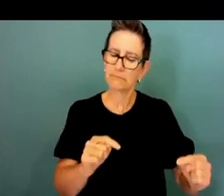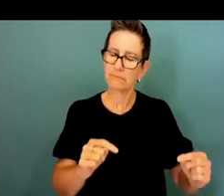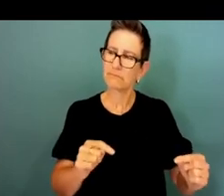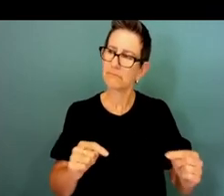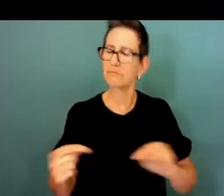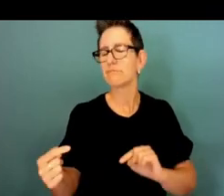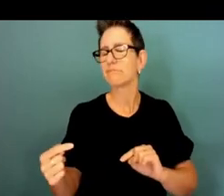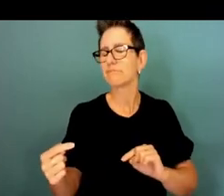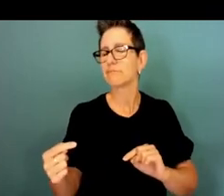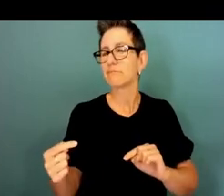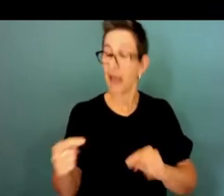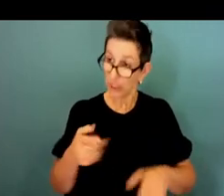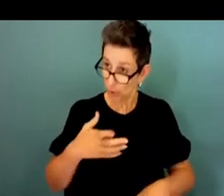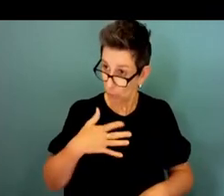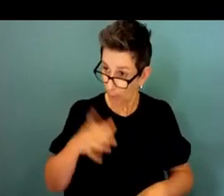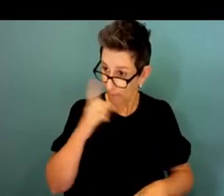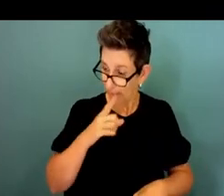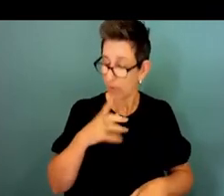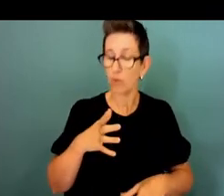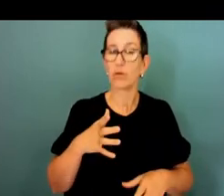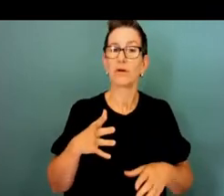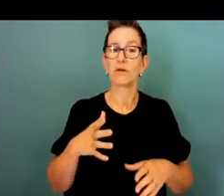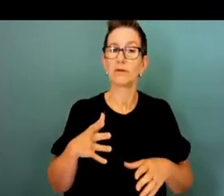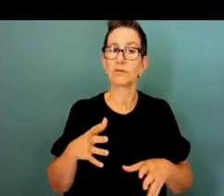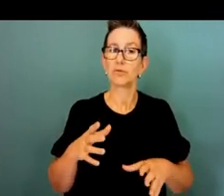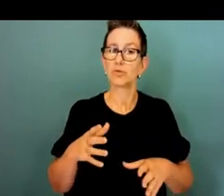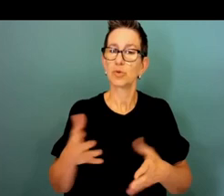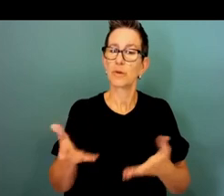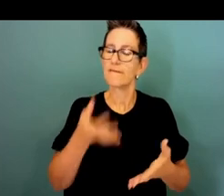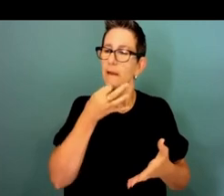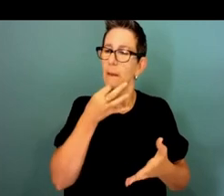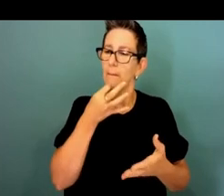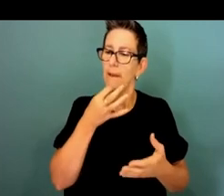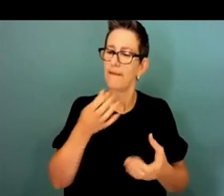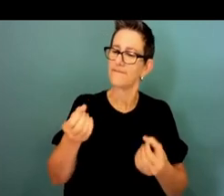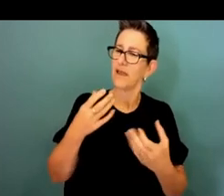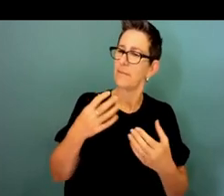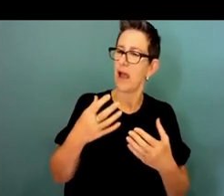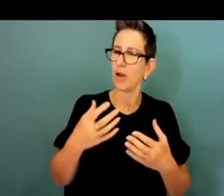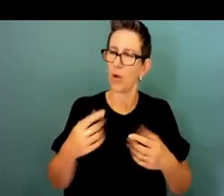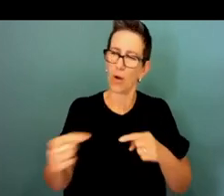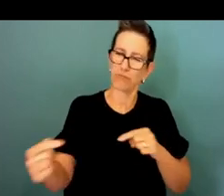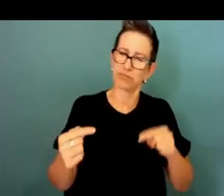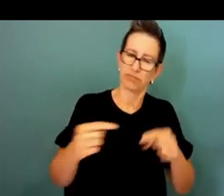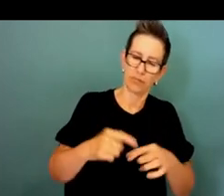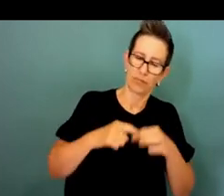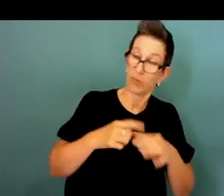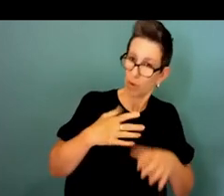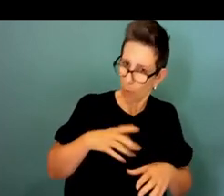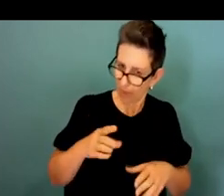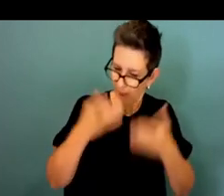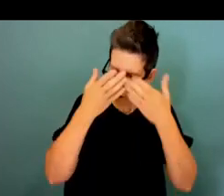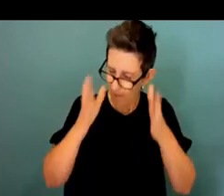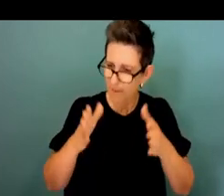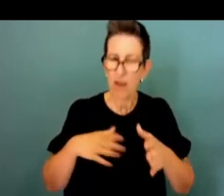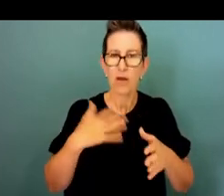contested and that you want to have your ideas challenged and contested because you're going to get a richer outcome as